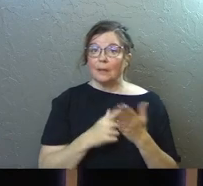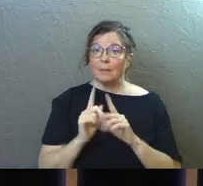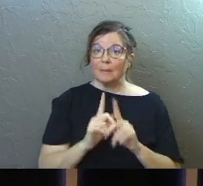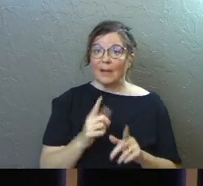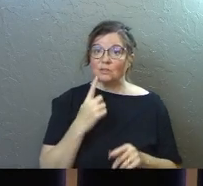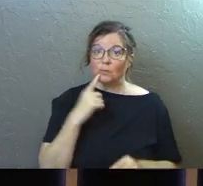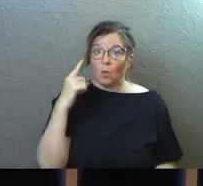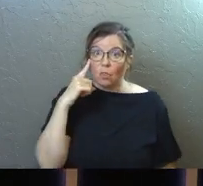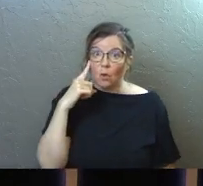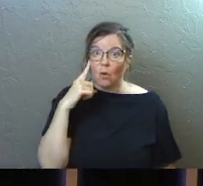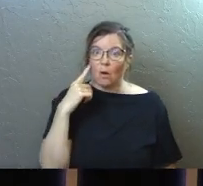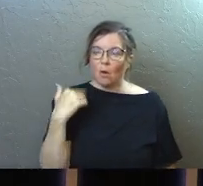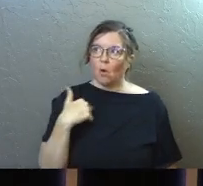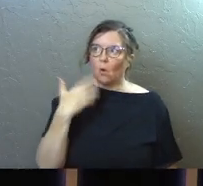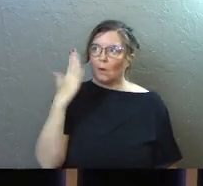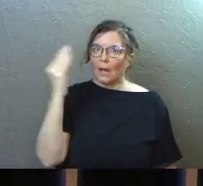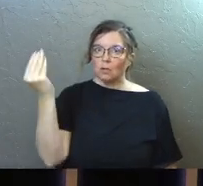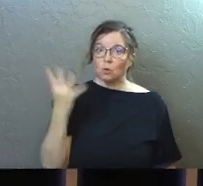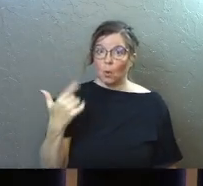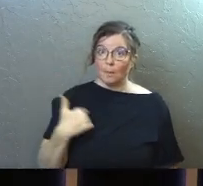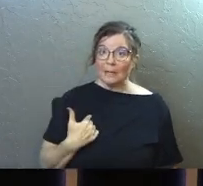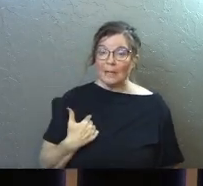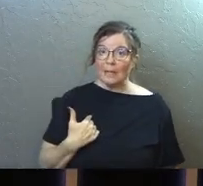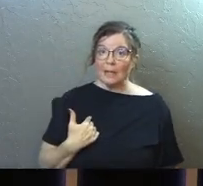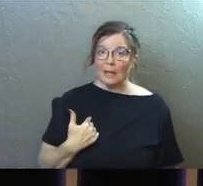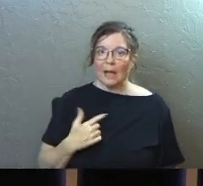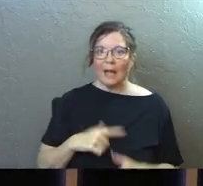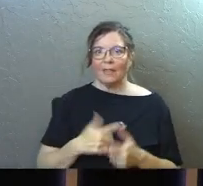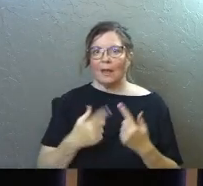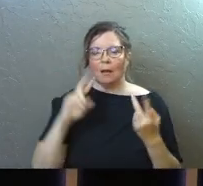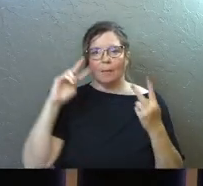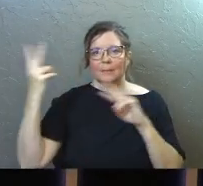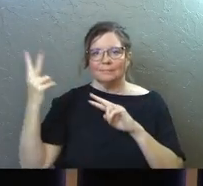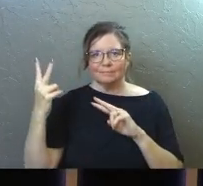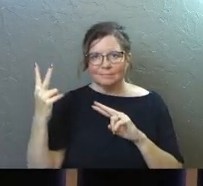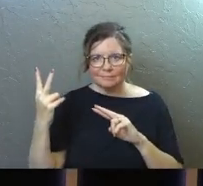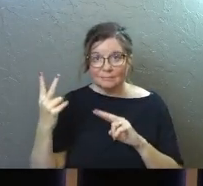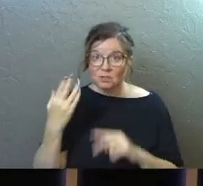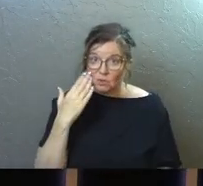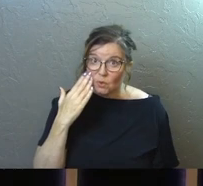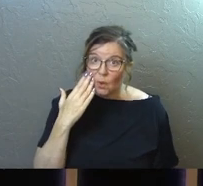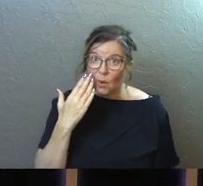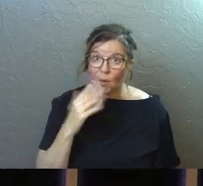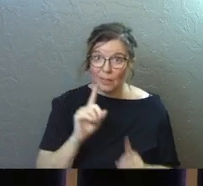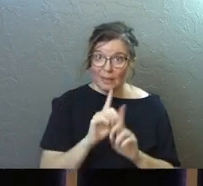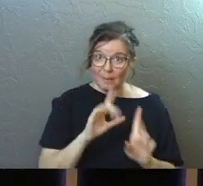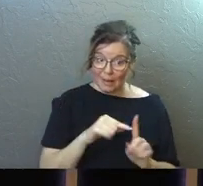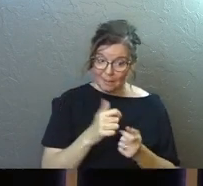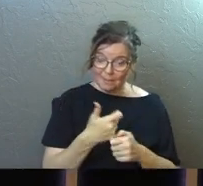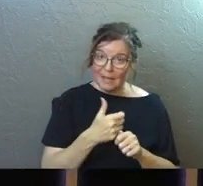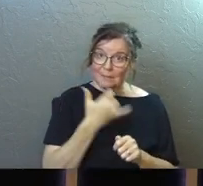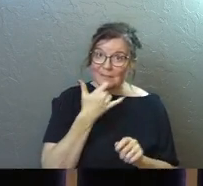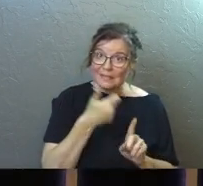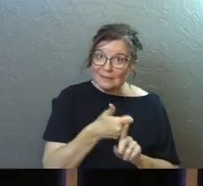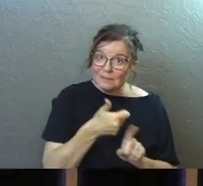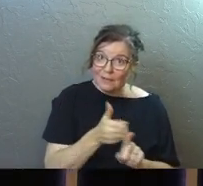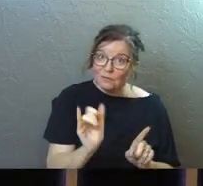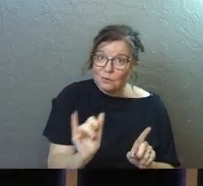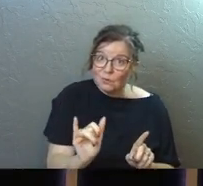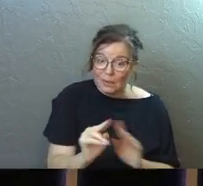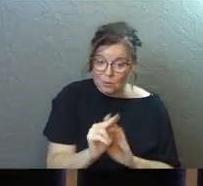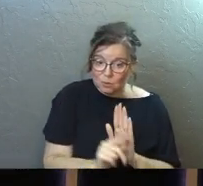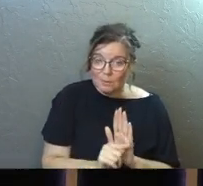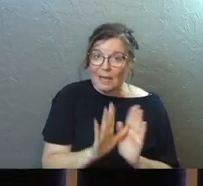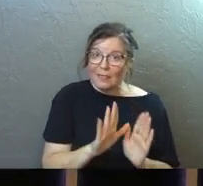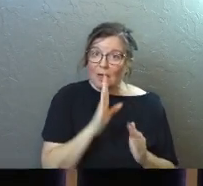God and it turned out to be wrong. Did you know that the apostles made mistakes? Even in the New Testament, absolutely they did. And